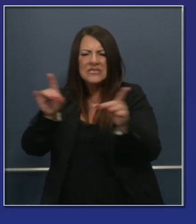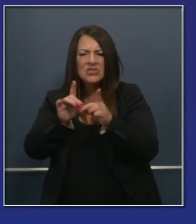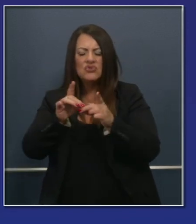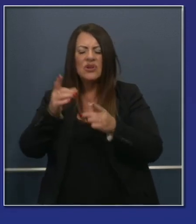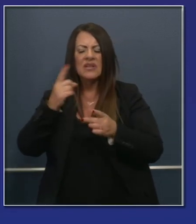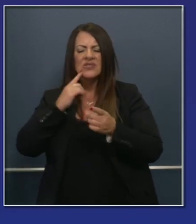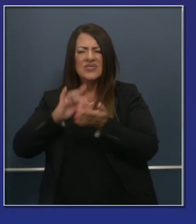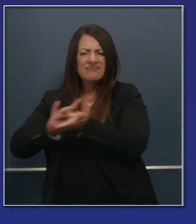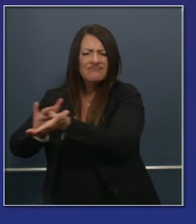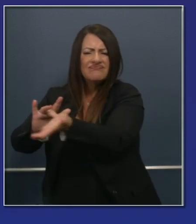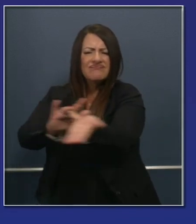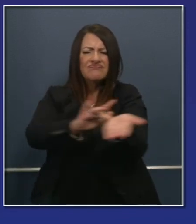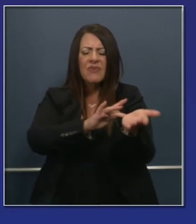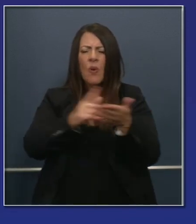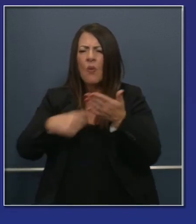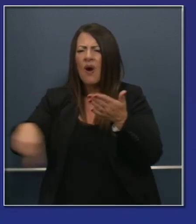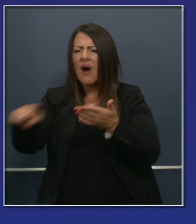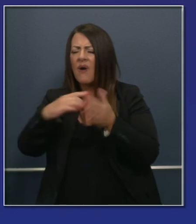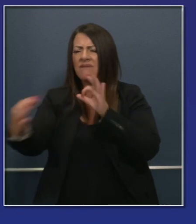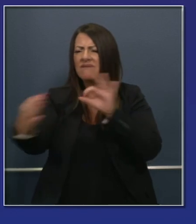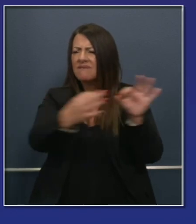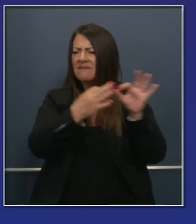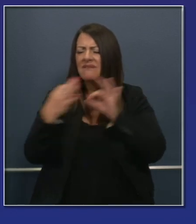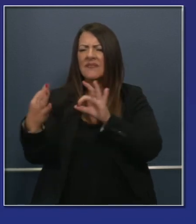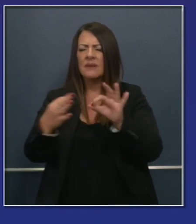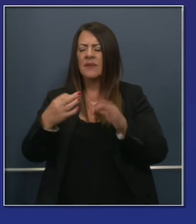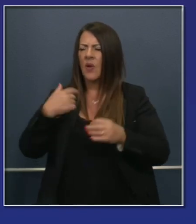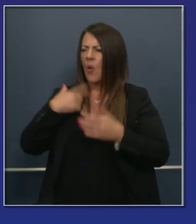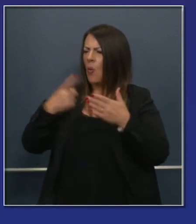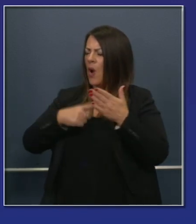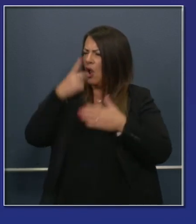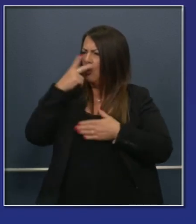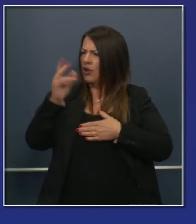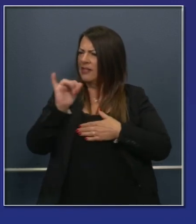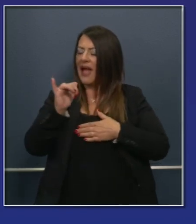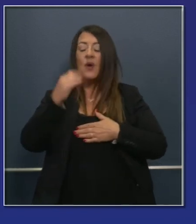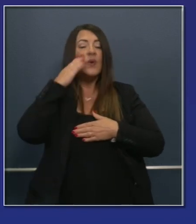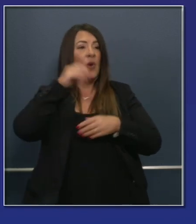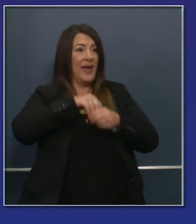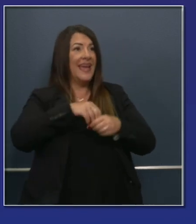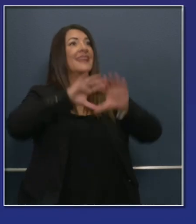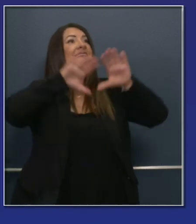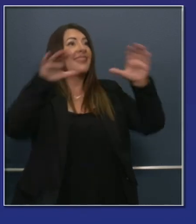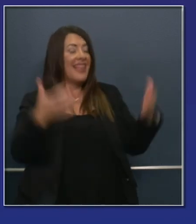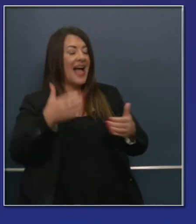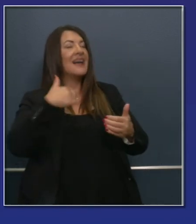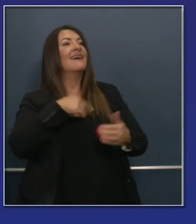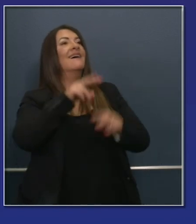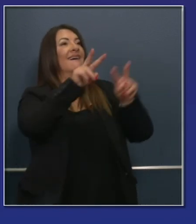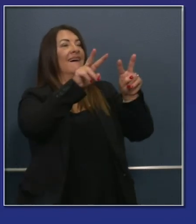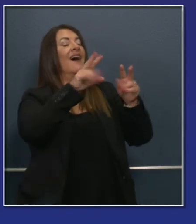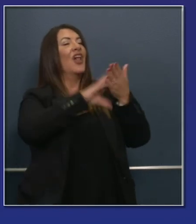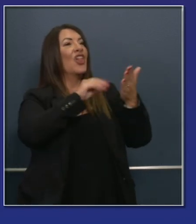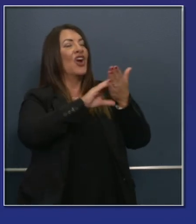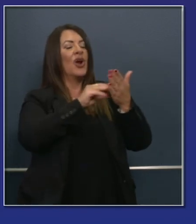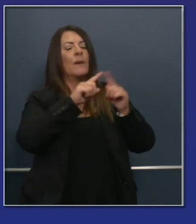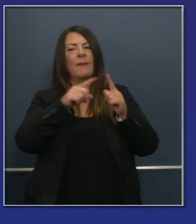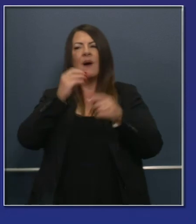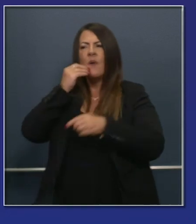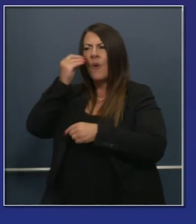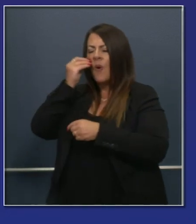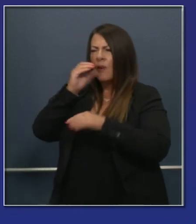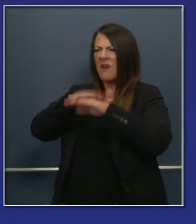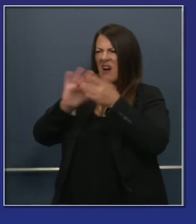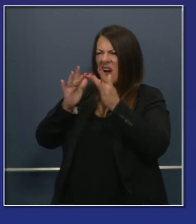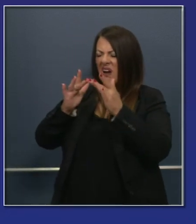input on what that guidance might look like because we know that live instruction is important. We're not saying that kids need to be on computers all day, but we know